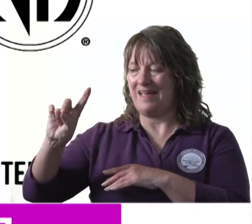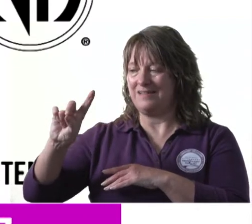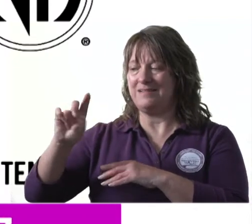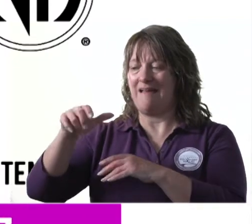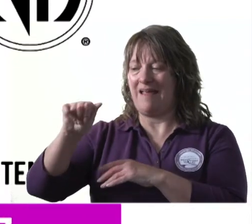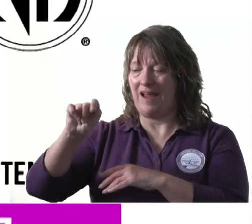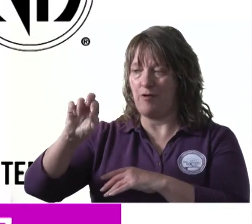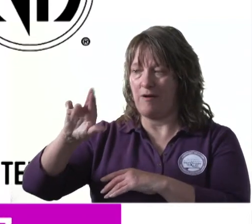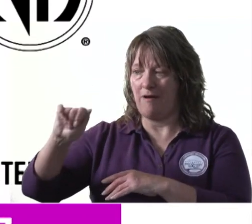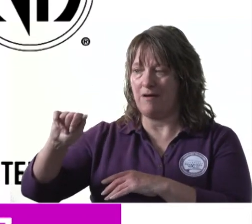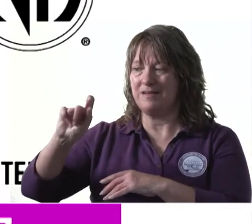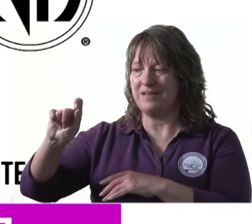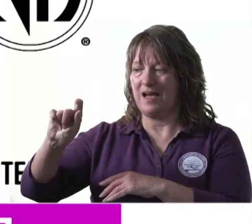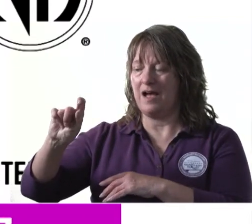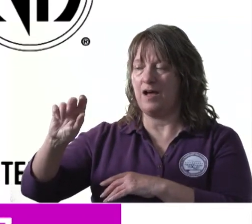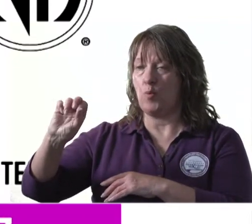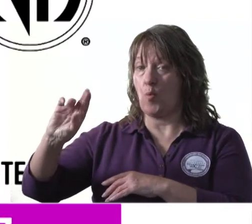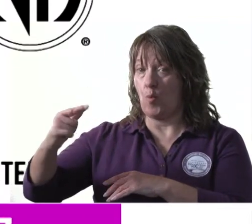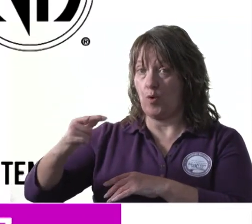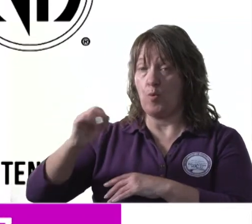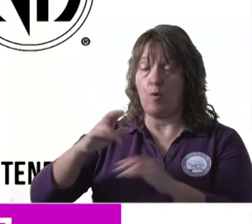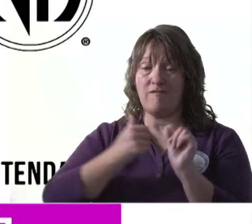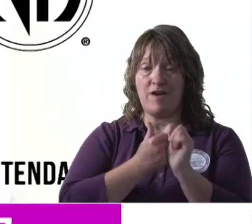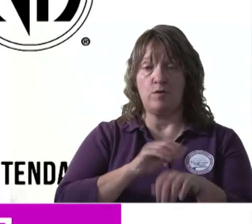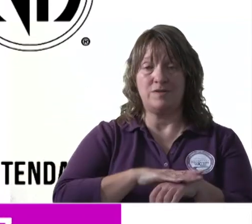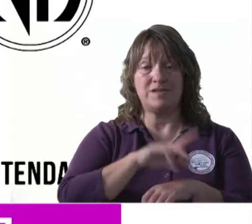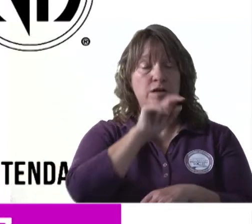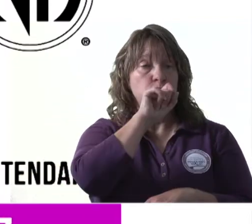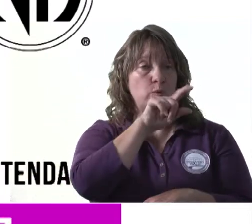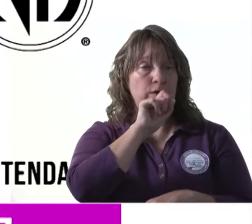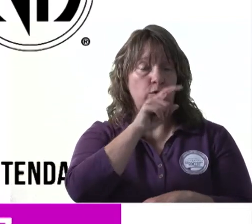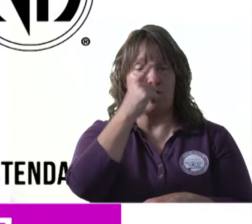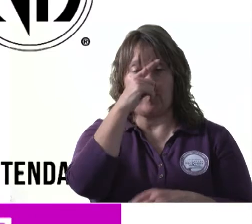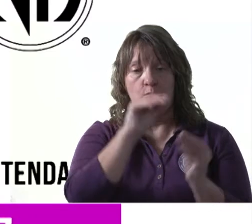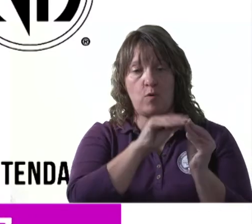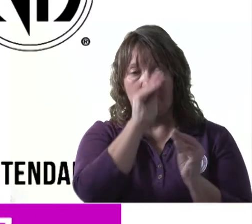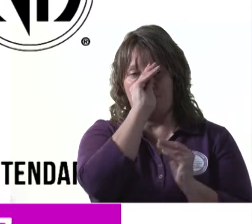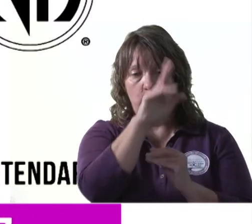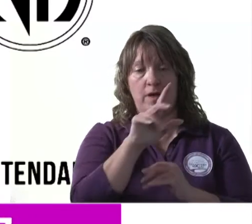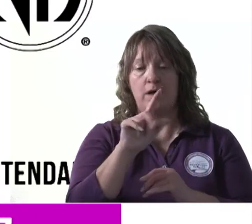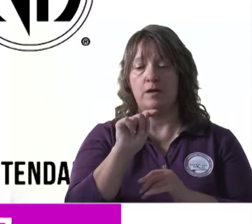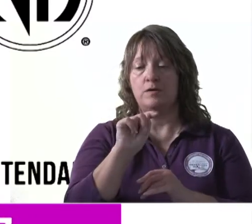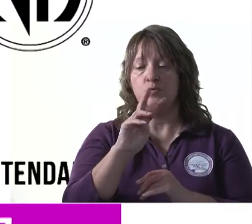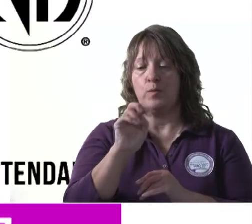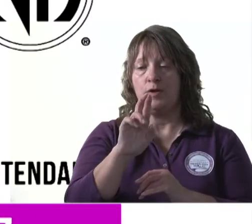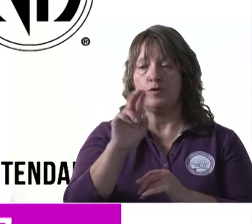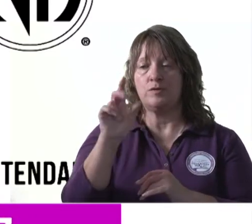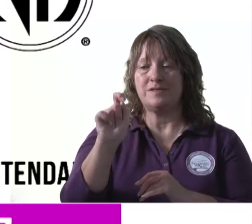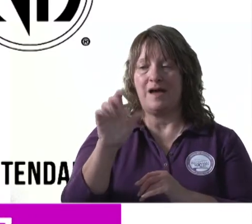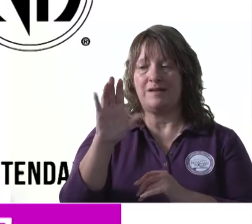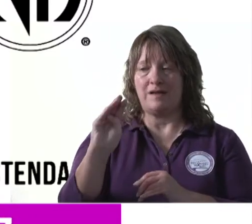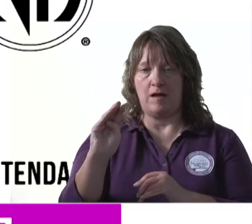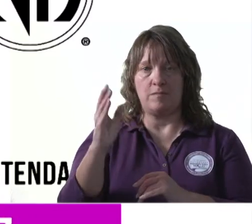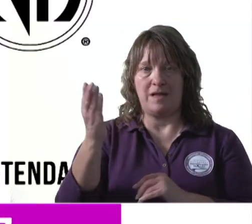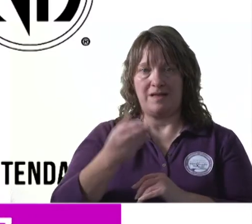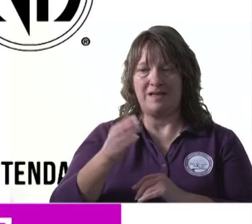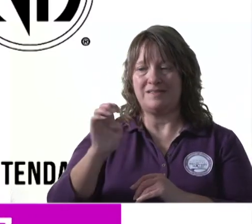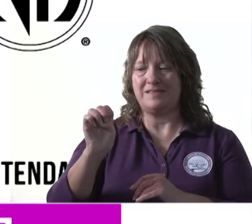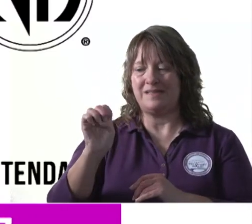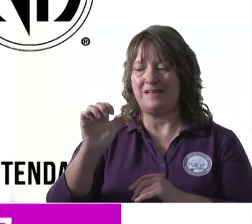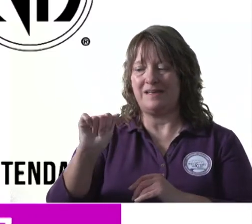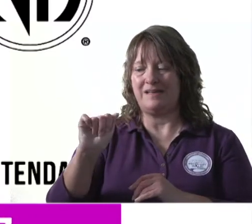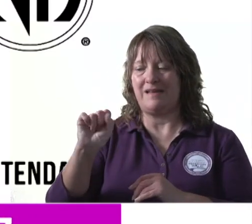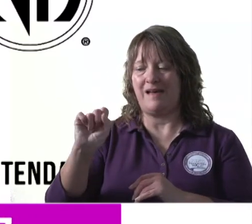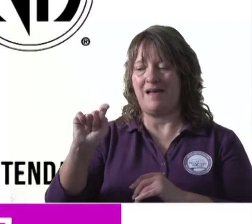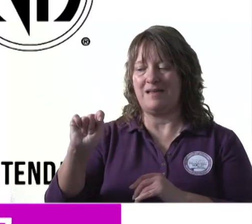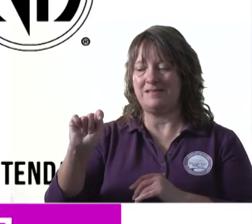EastEndArea.org or follow us on Twitter for more information twitter.com slash East End area and you can always